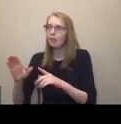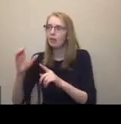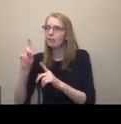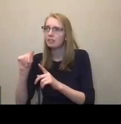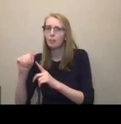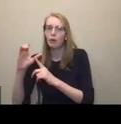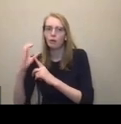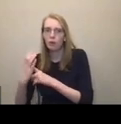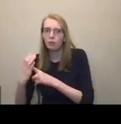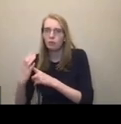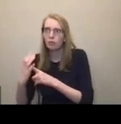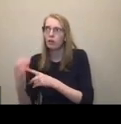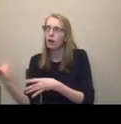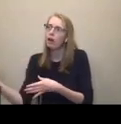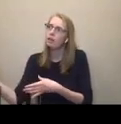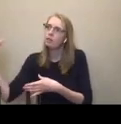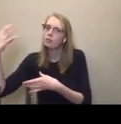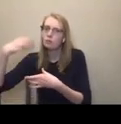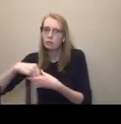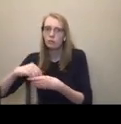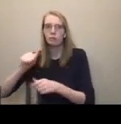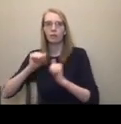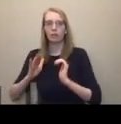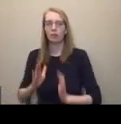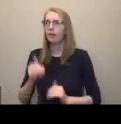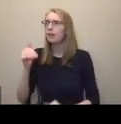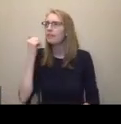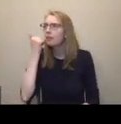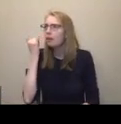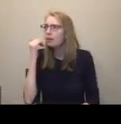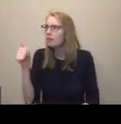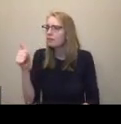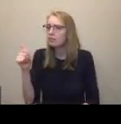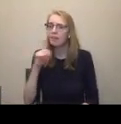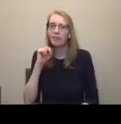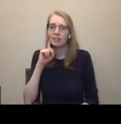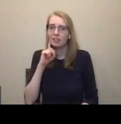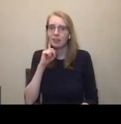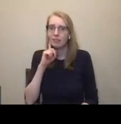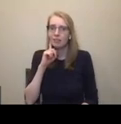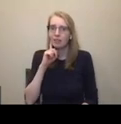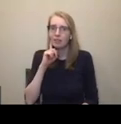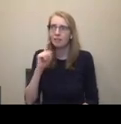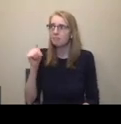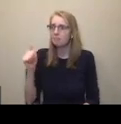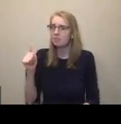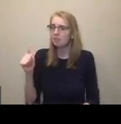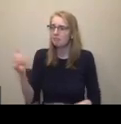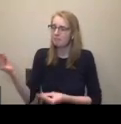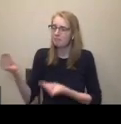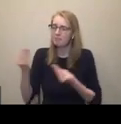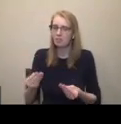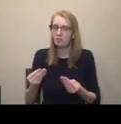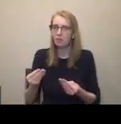if you're deaf person and assigned sign who science, you're going to bring your language with you. So your performance is going to be an ASL, it's not going to be